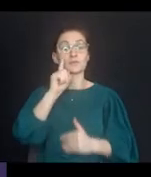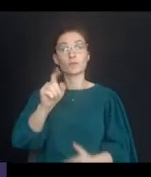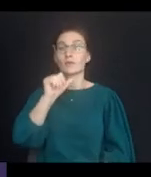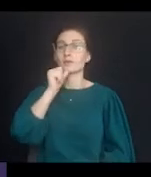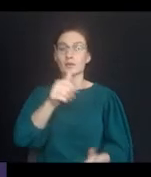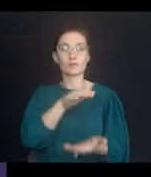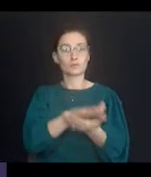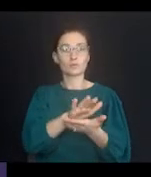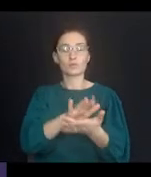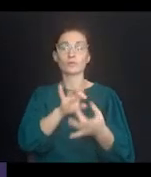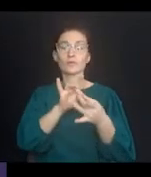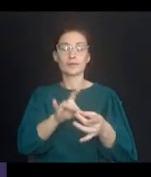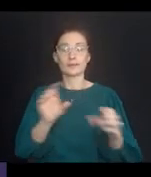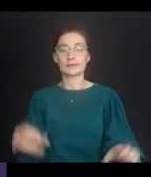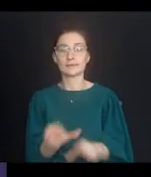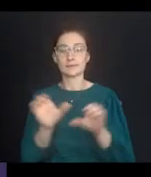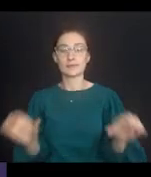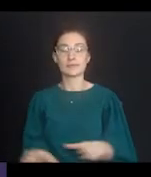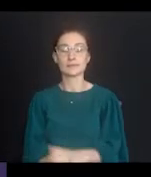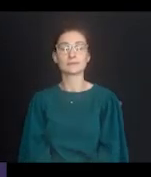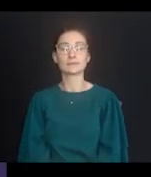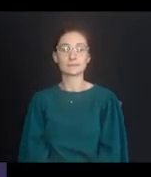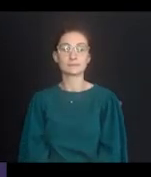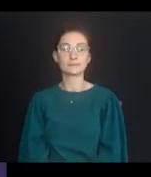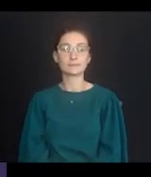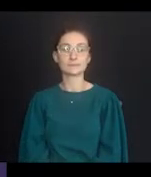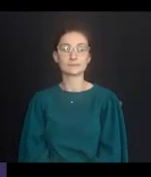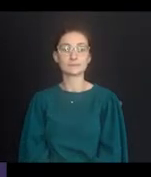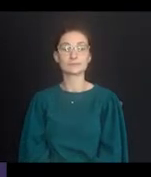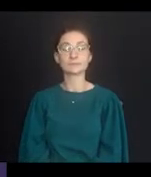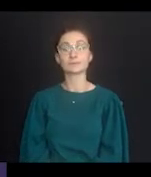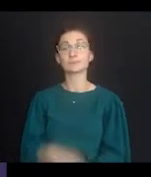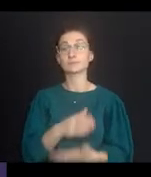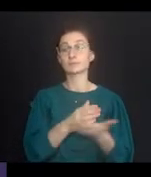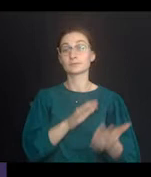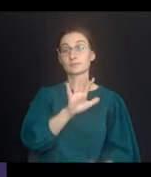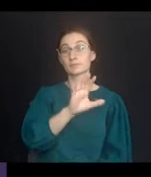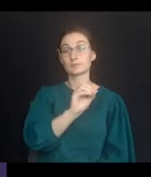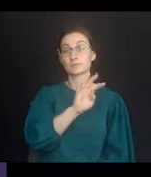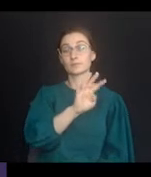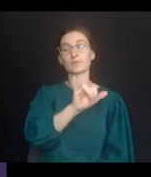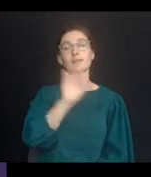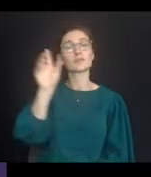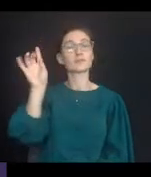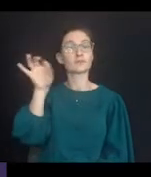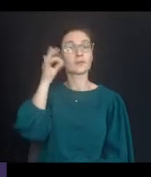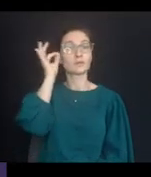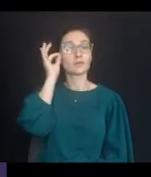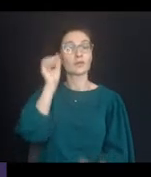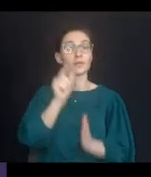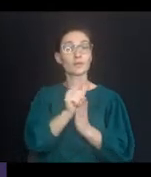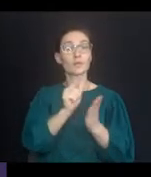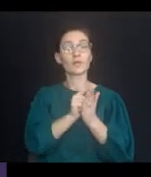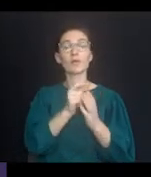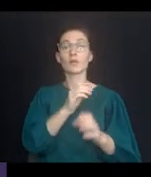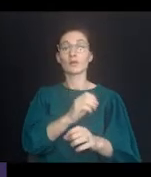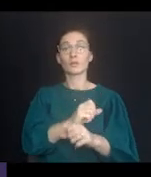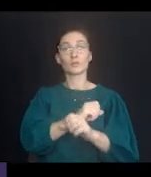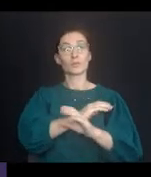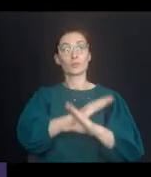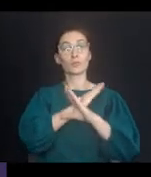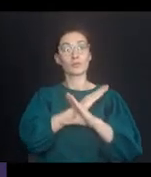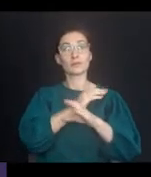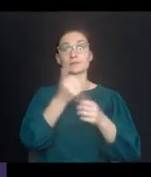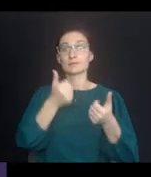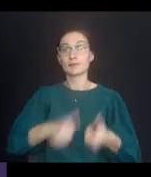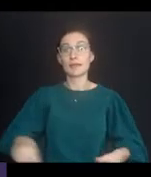and extracurricular activities for students with disabilities. Section 504 is a federal law that prohibits any entity that